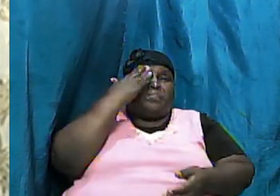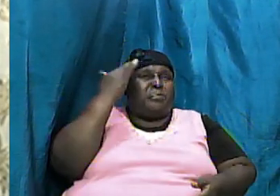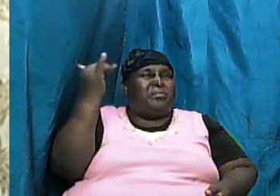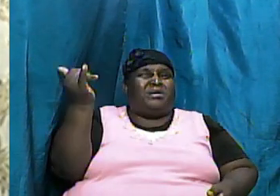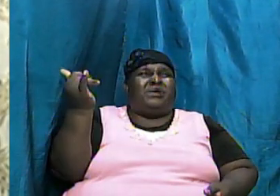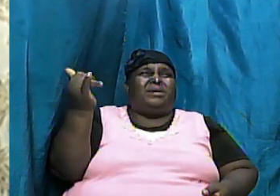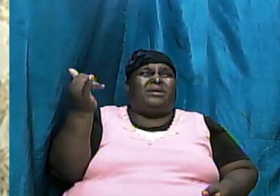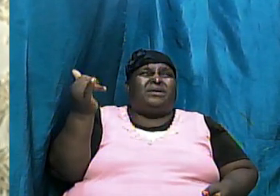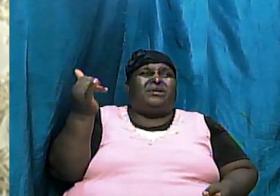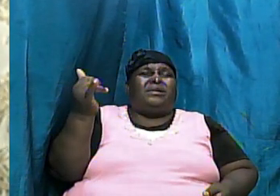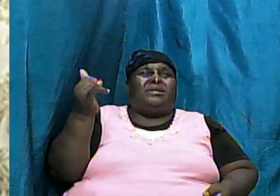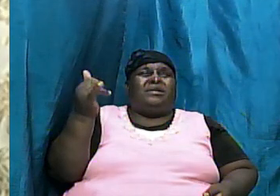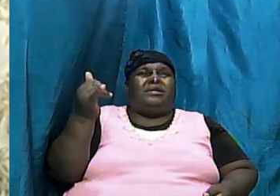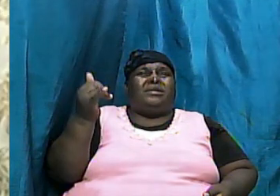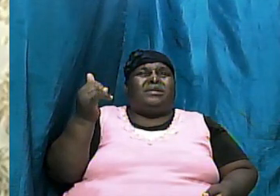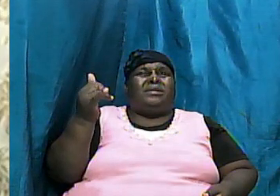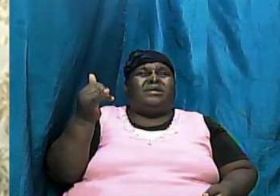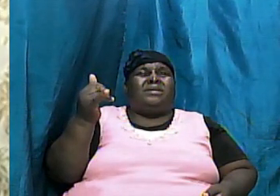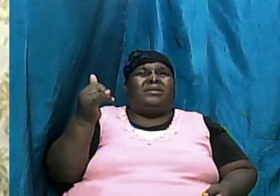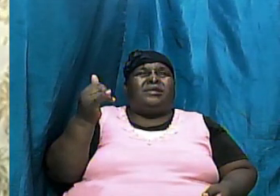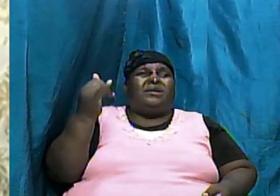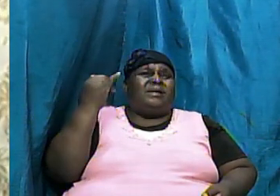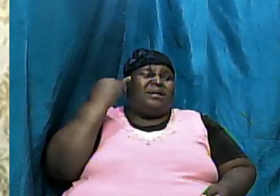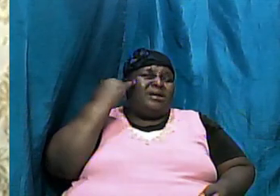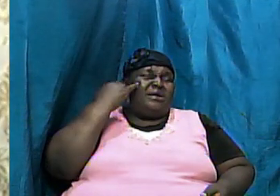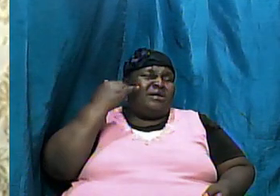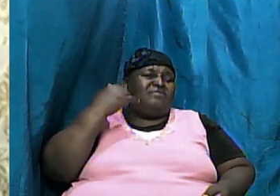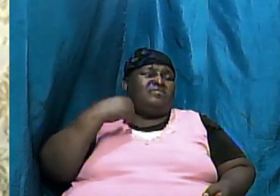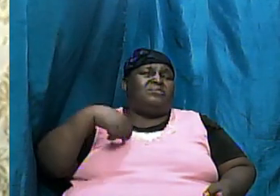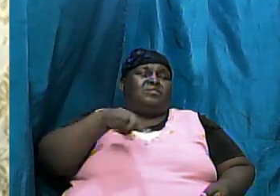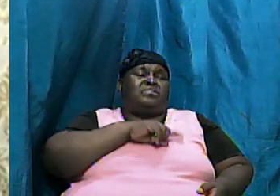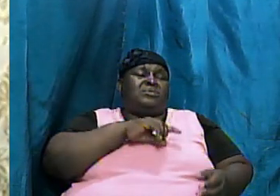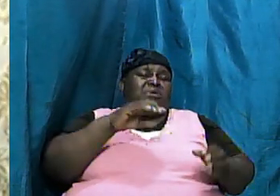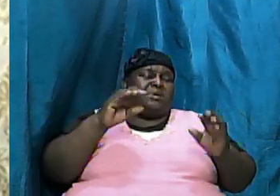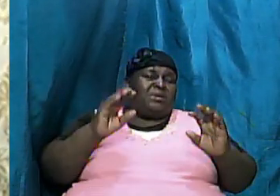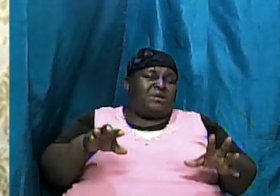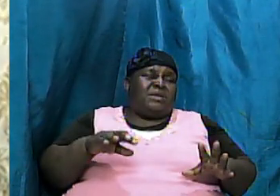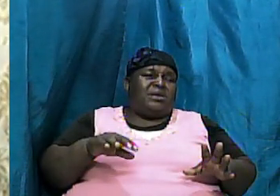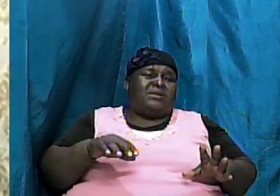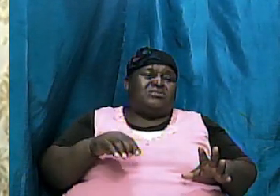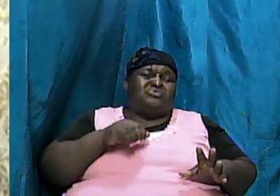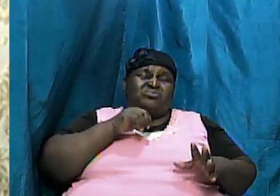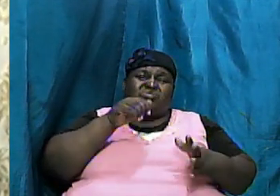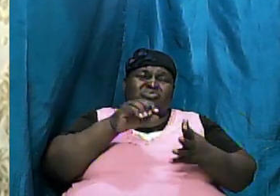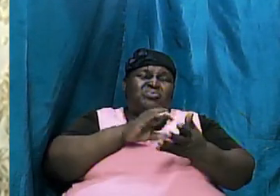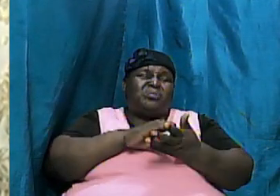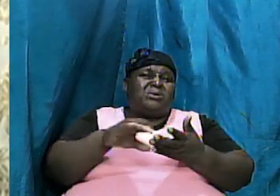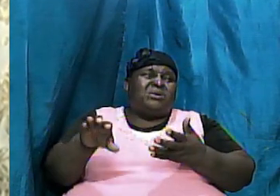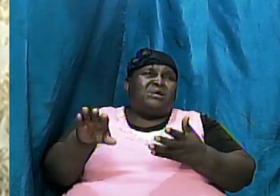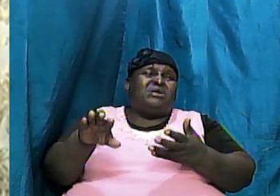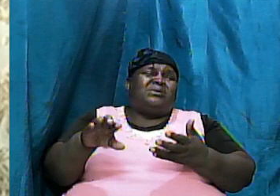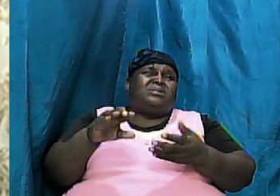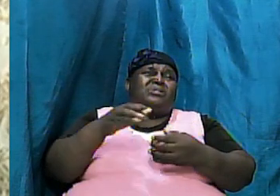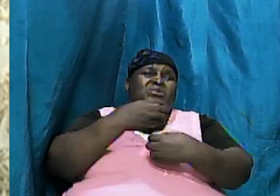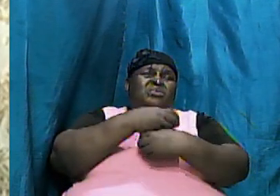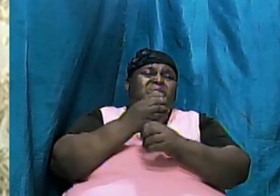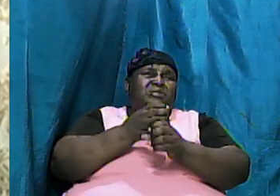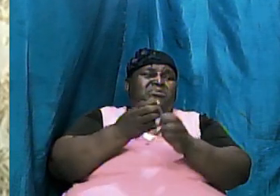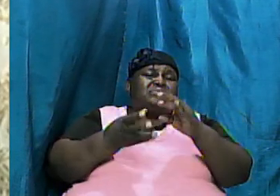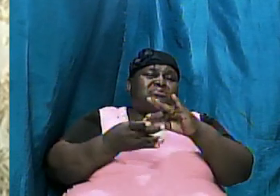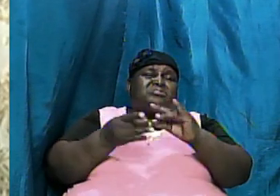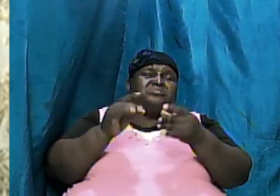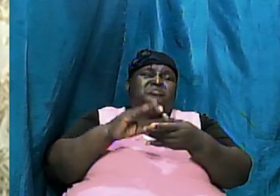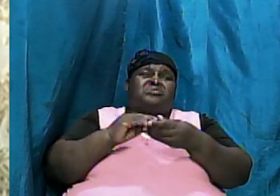discredit the creation story if we can discredit what